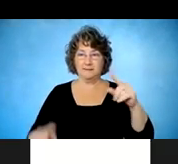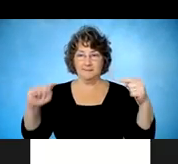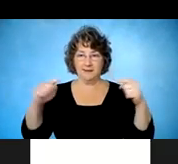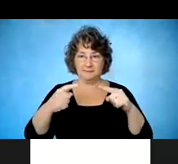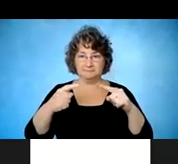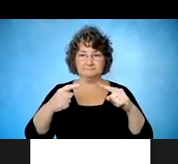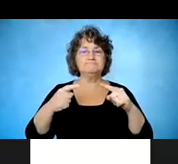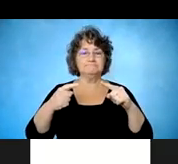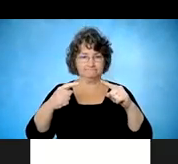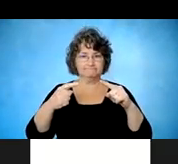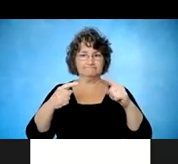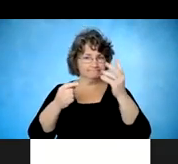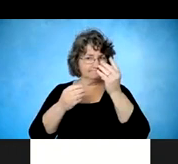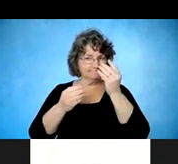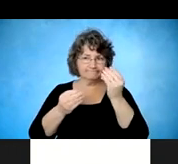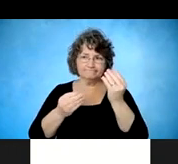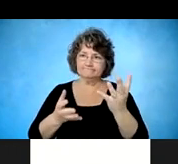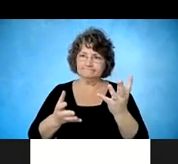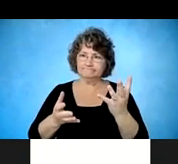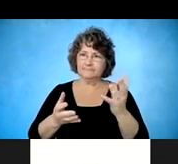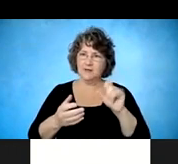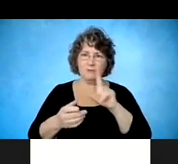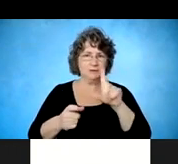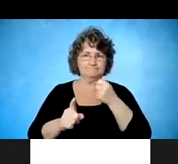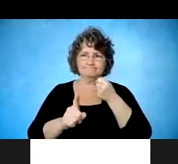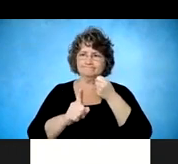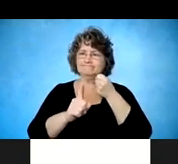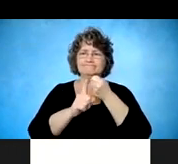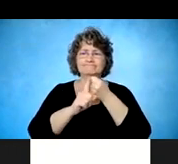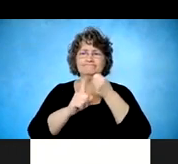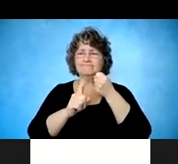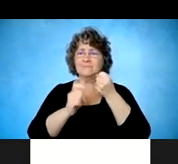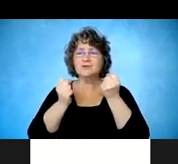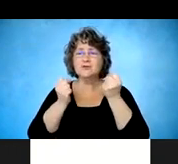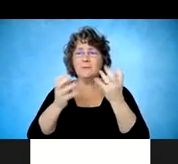neuropathic pain is something that impacts so many people